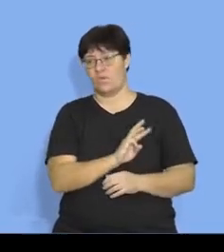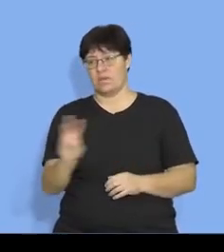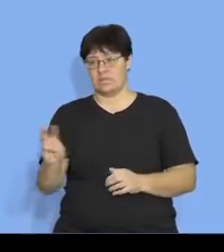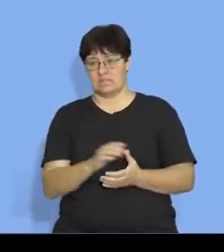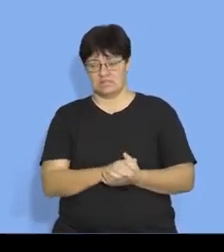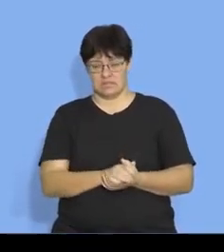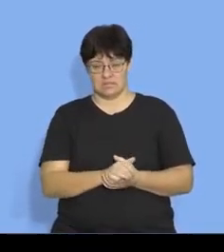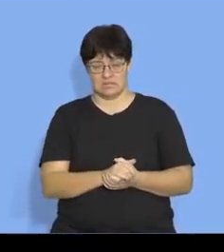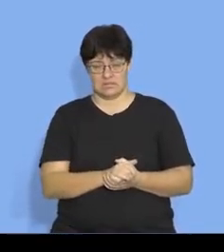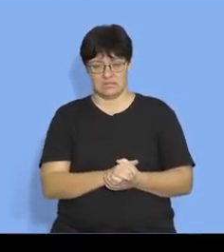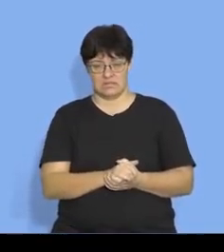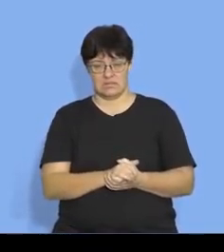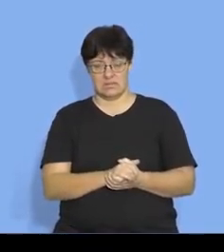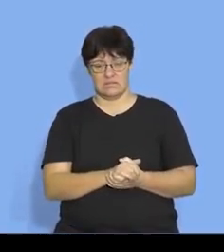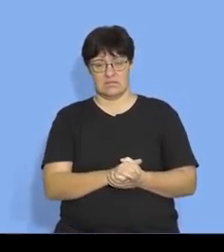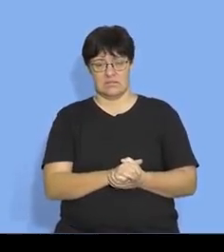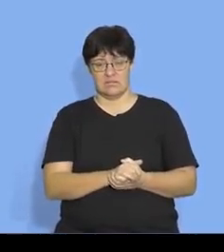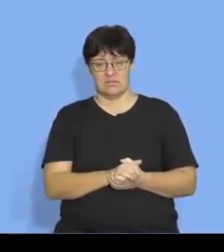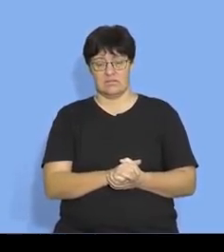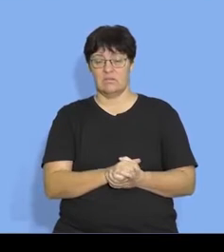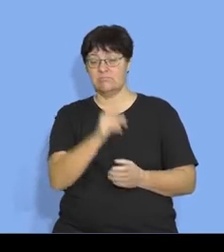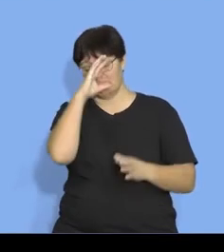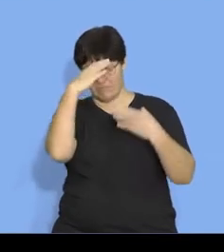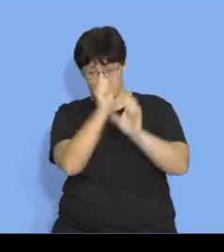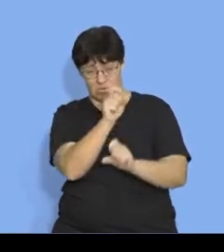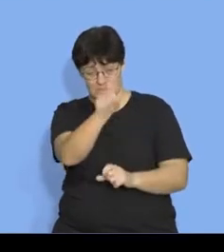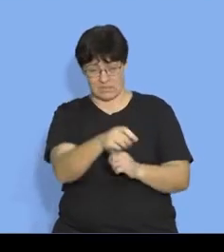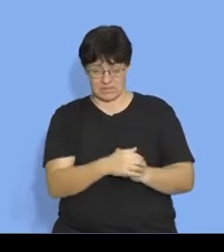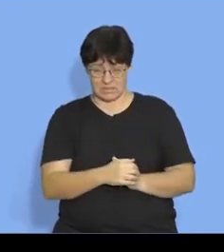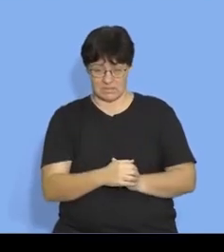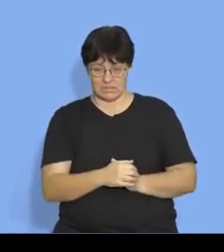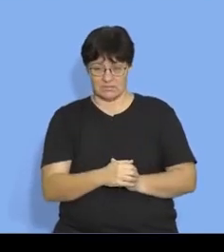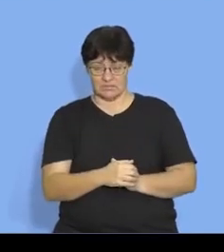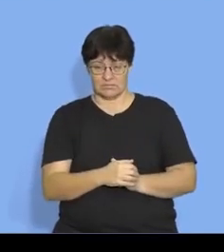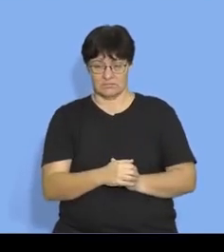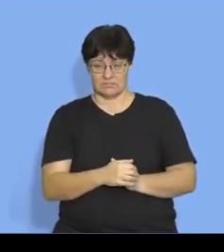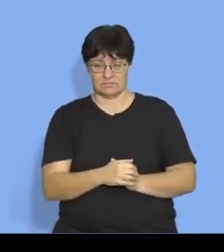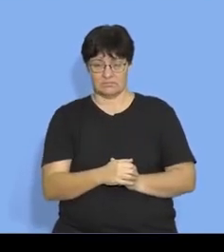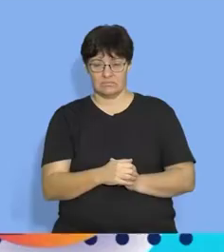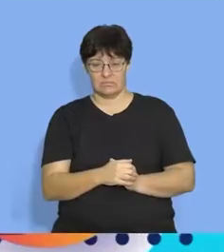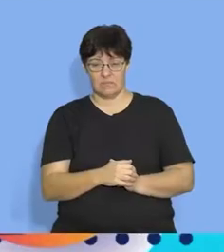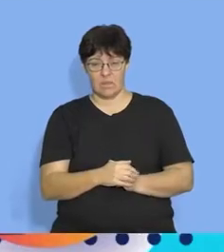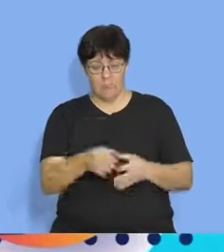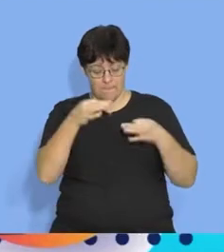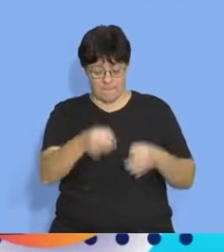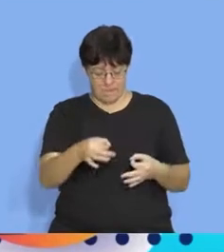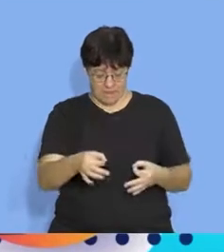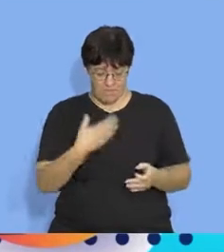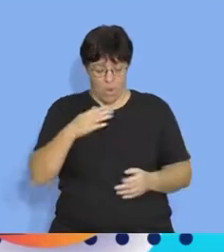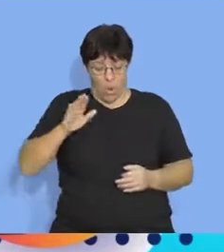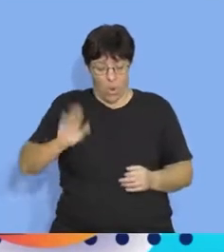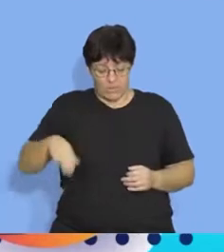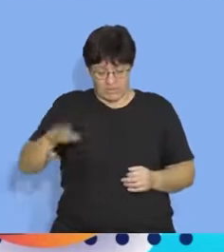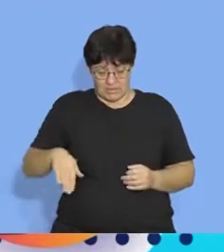and west here i need you to pay attention because when we look at a piece of paper we